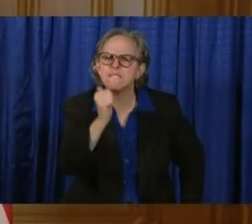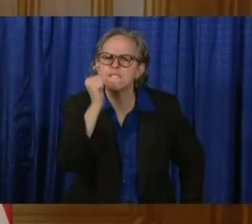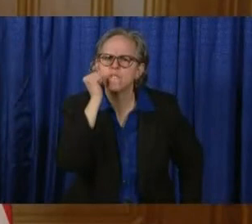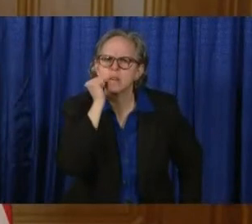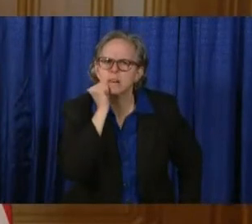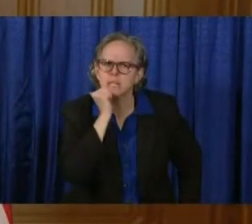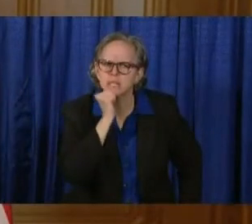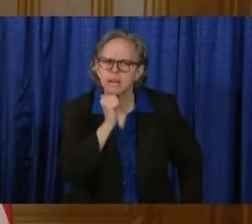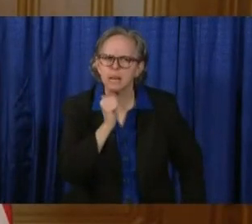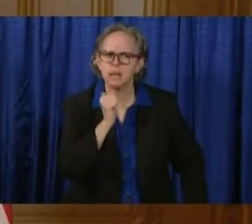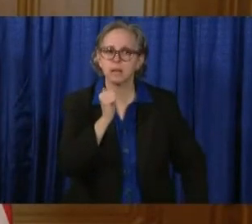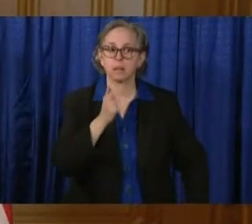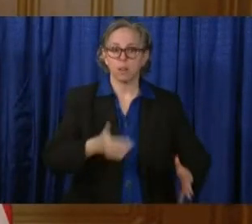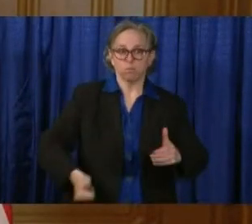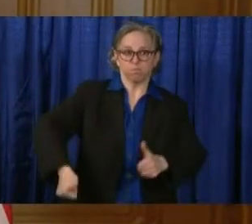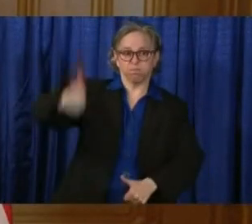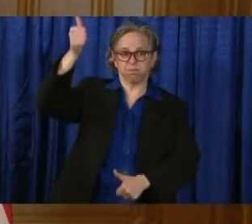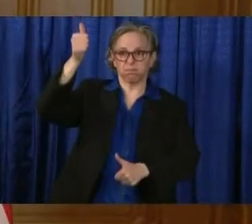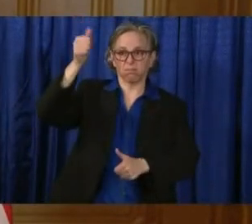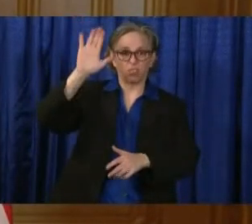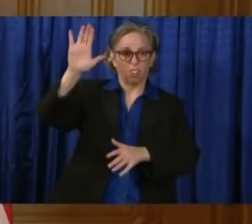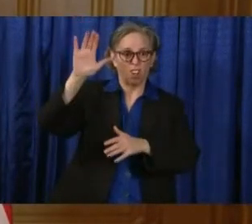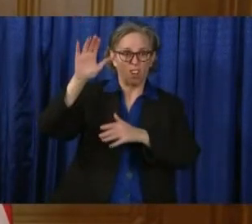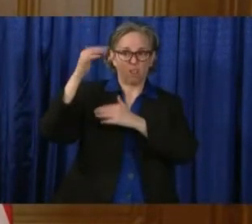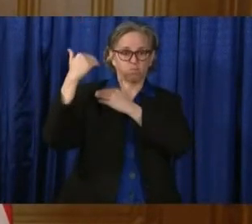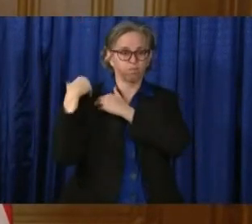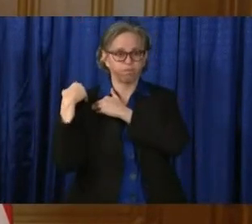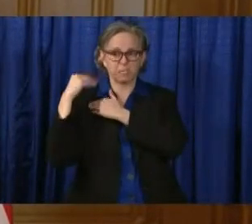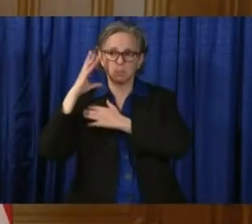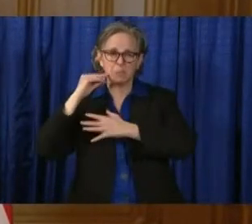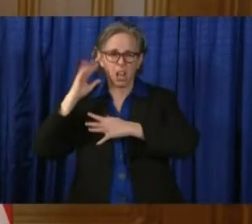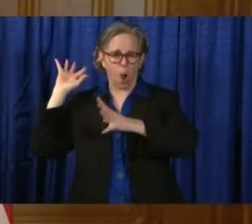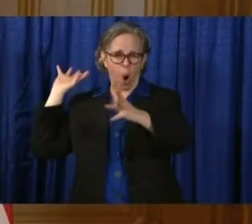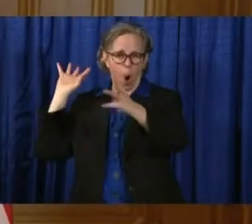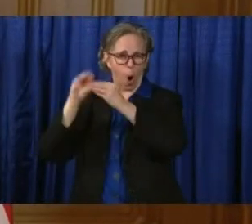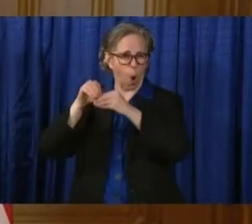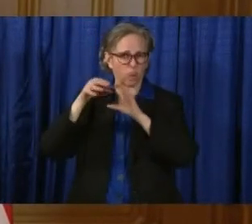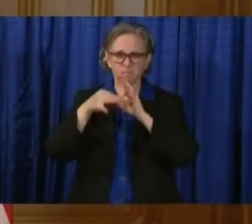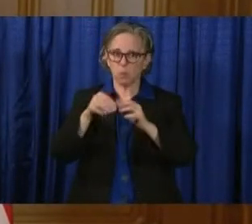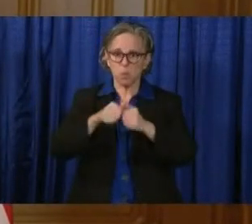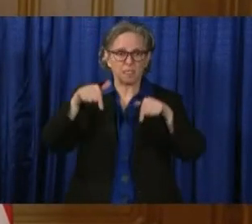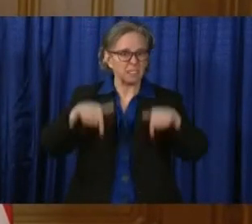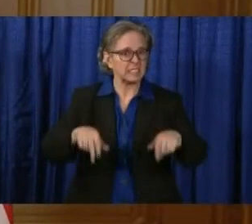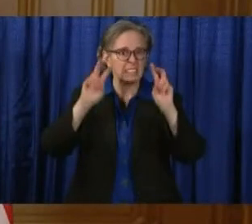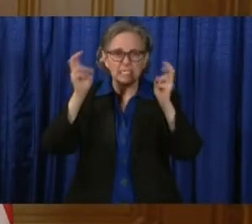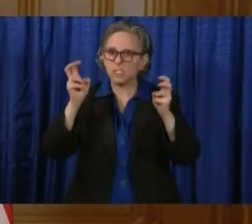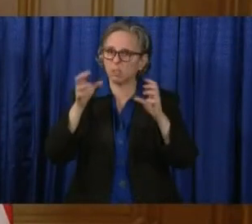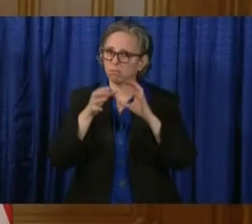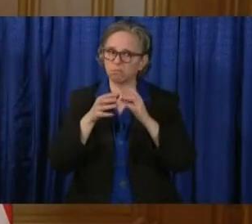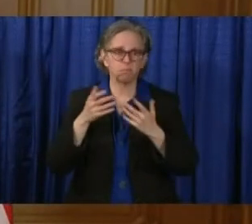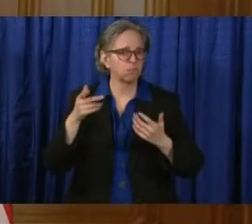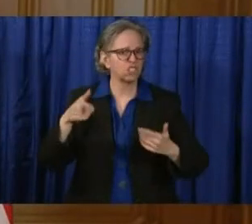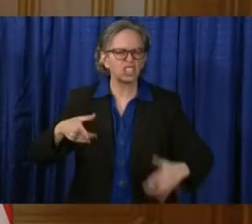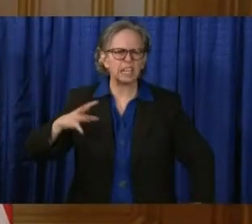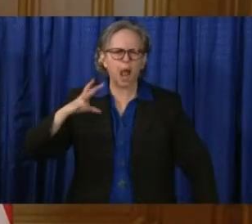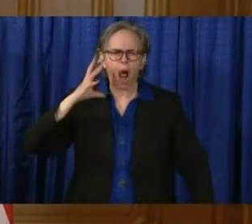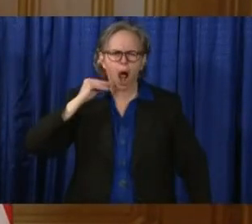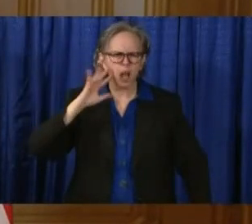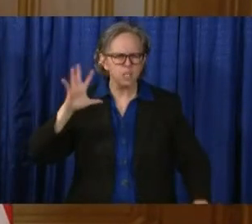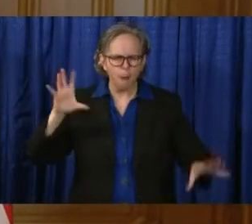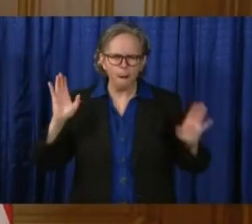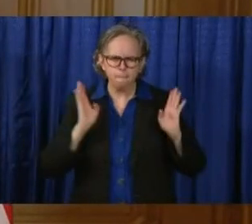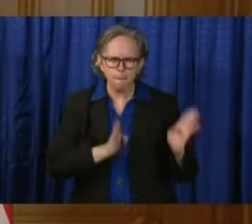a background in these issues in prison. She's been preparing for this. She's been doing the testing.